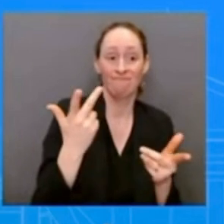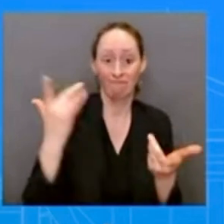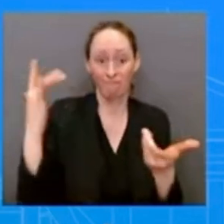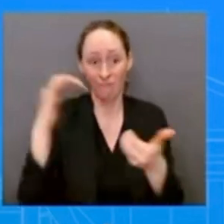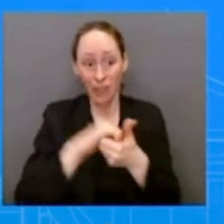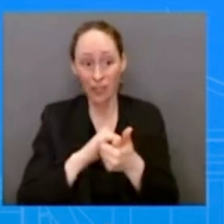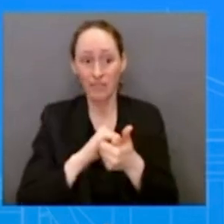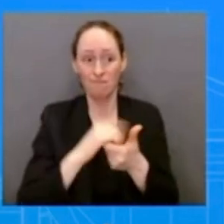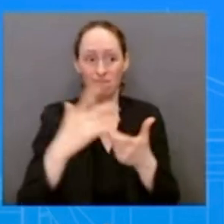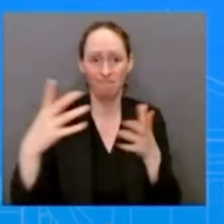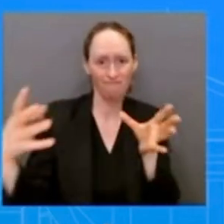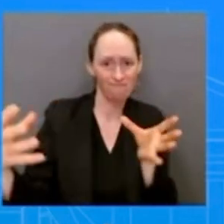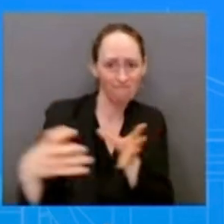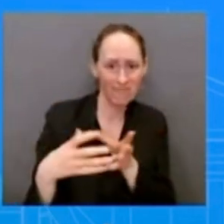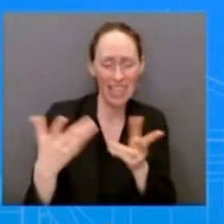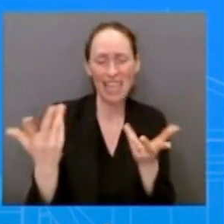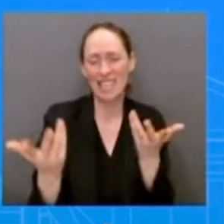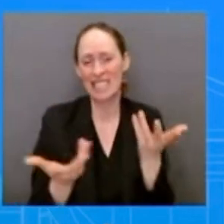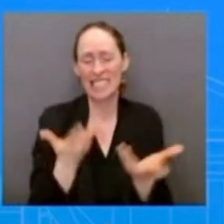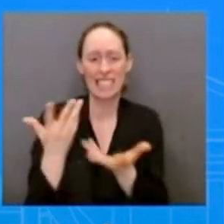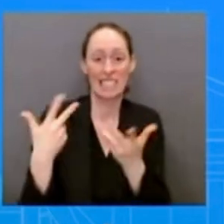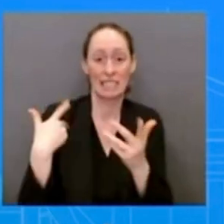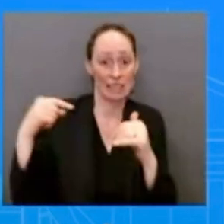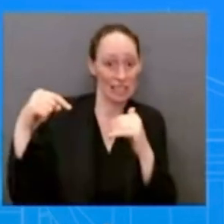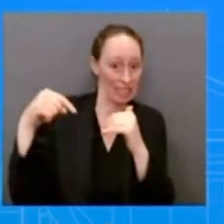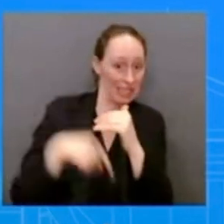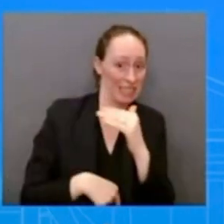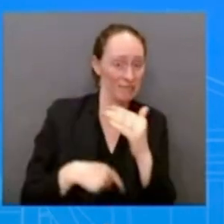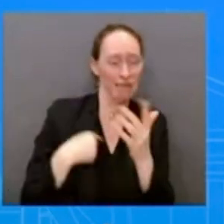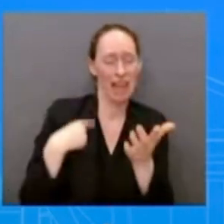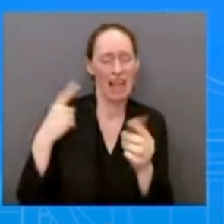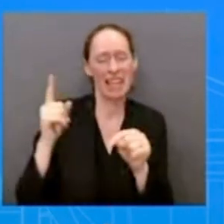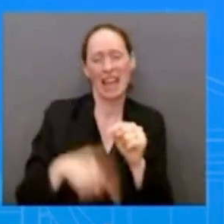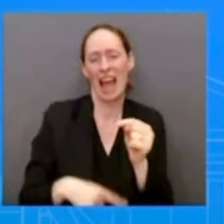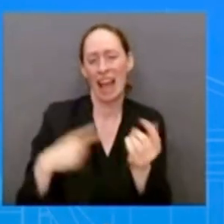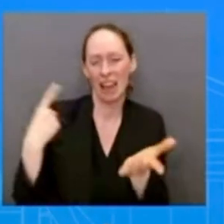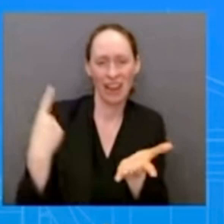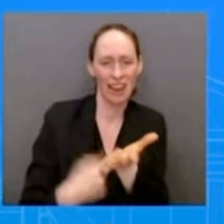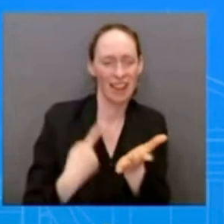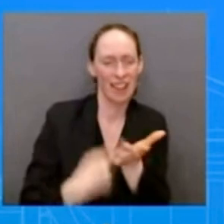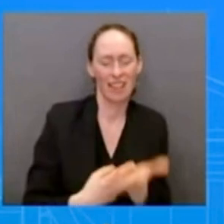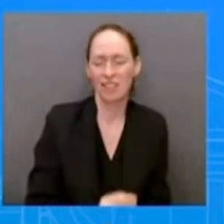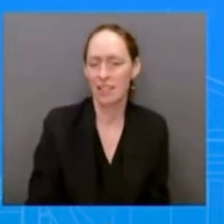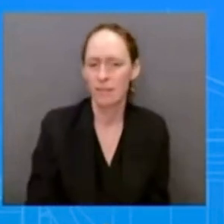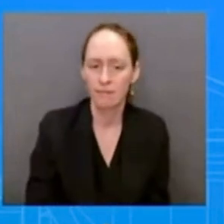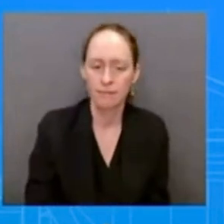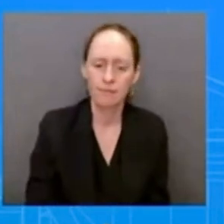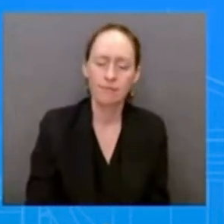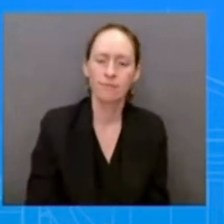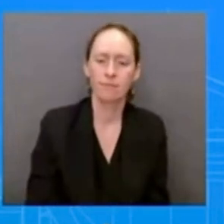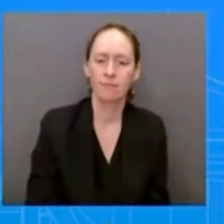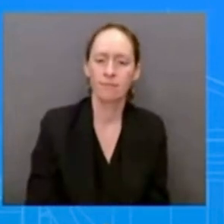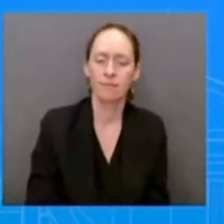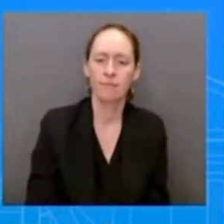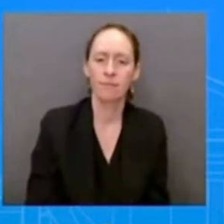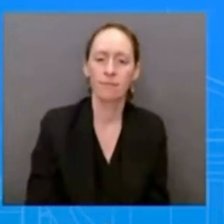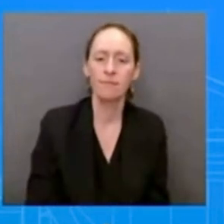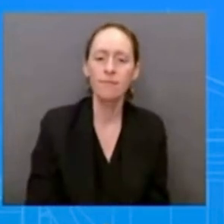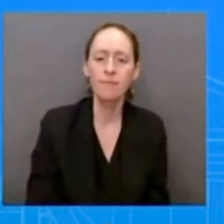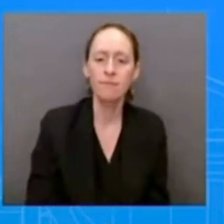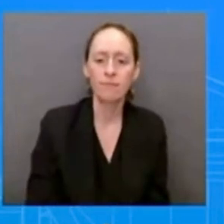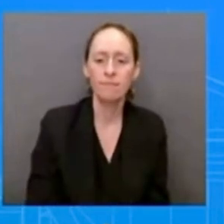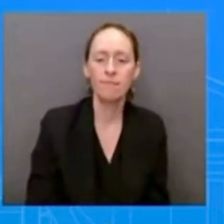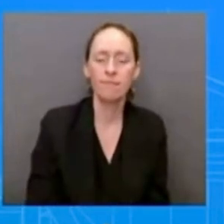we've said before if if there's if there's a need for that if there's a place for that uh